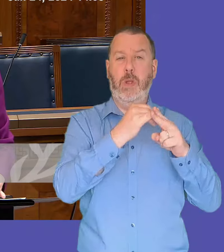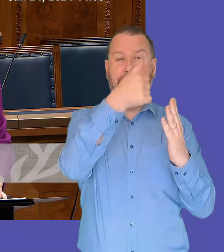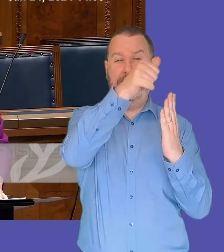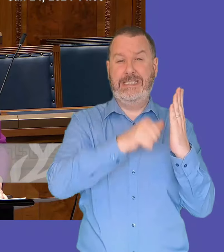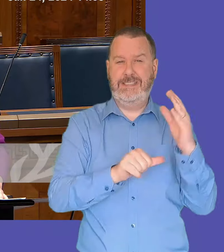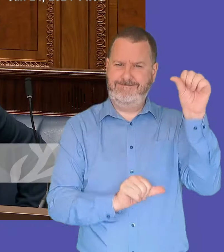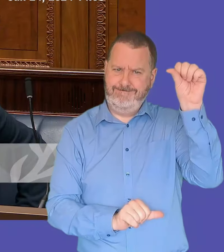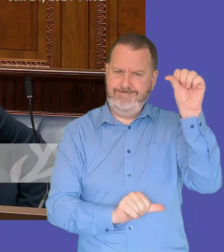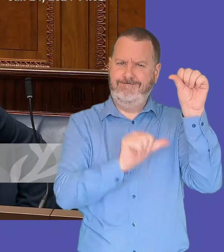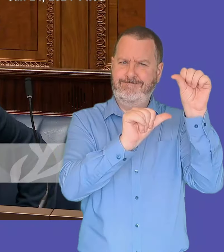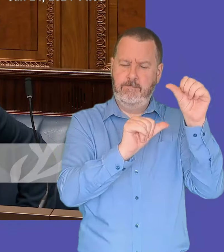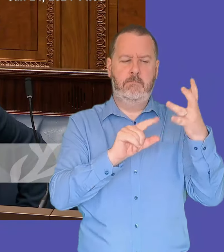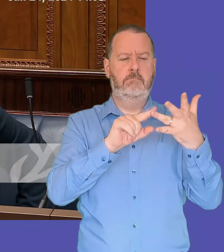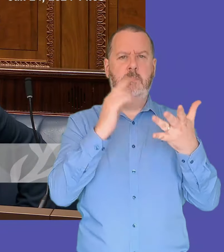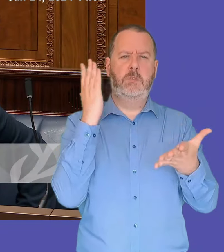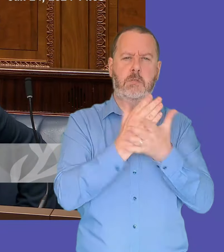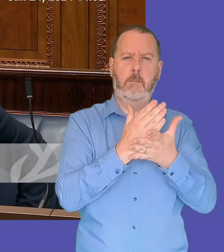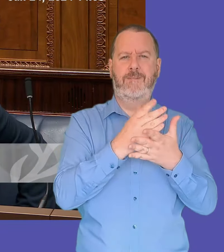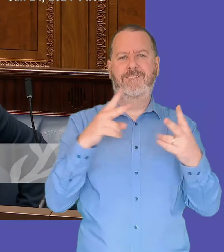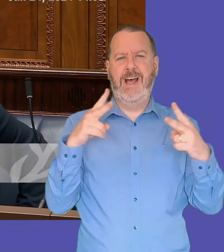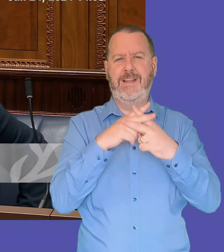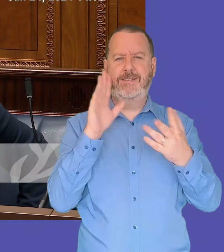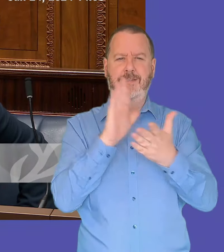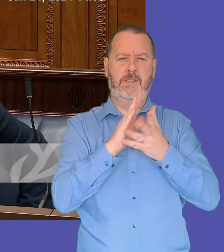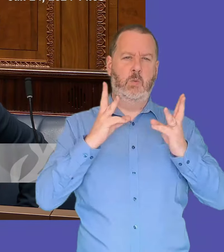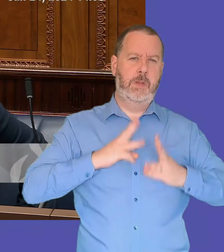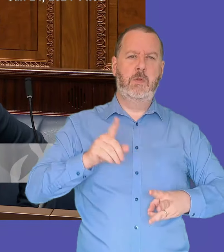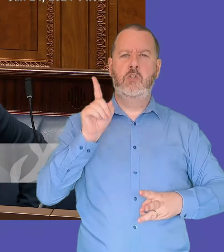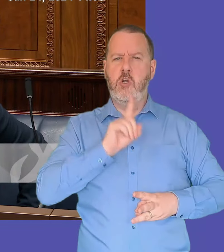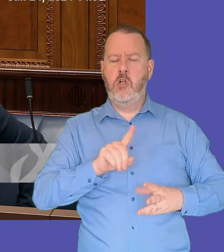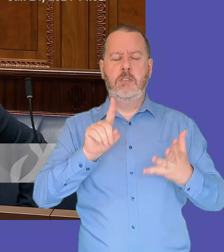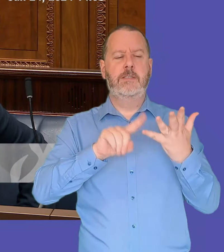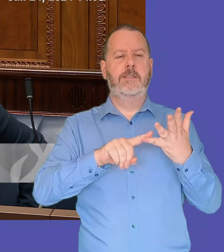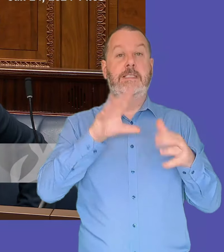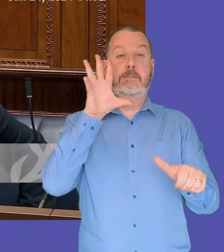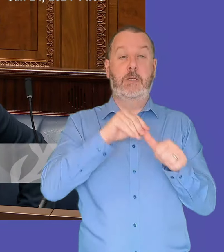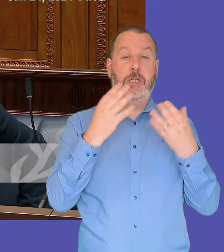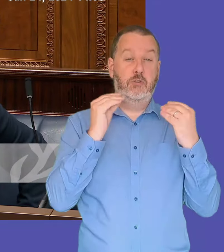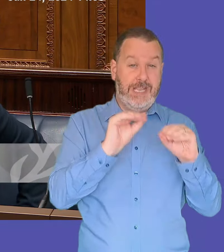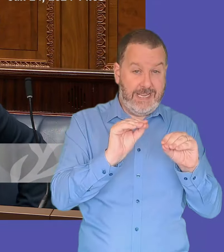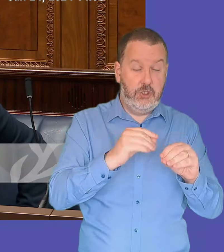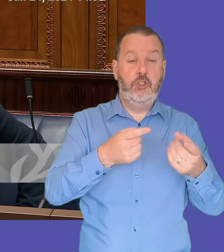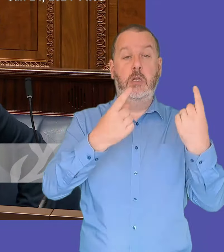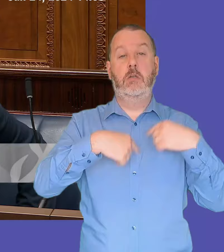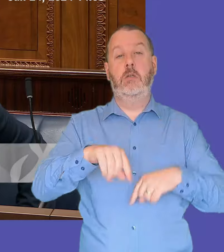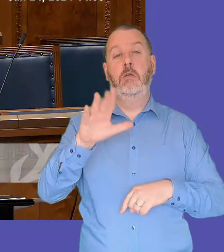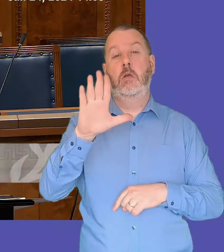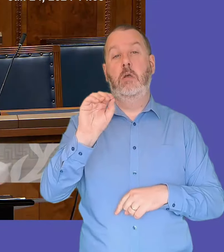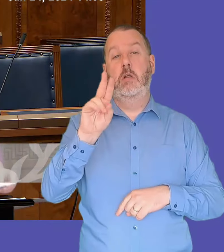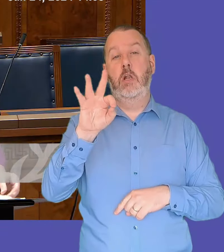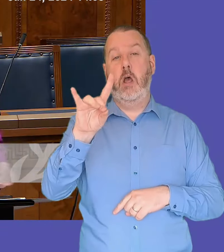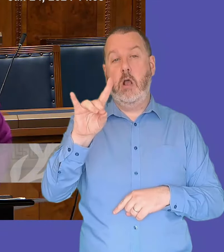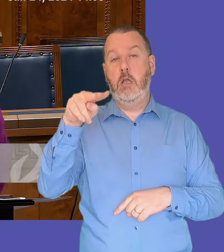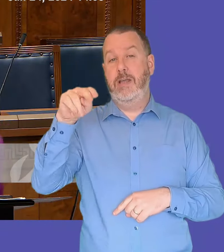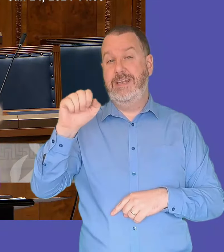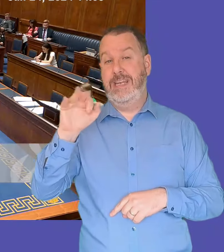violence against women and girls special educational needs lock now and developing a globally competitive economy